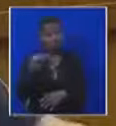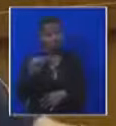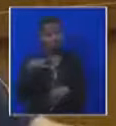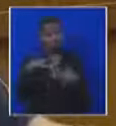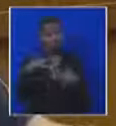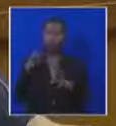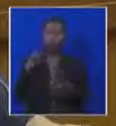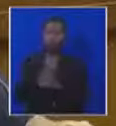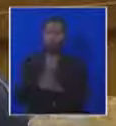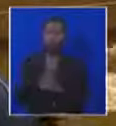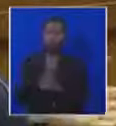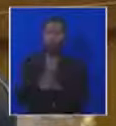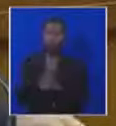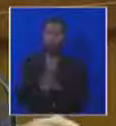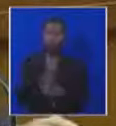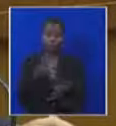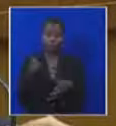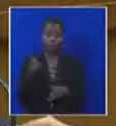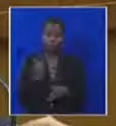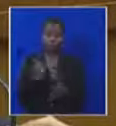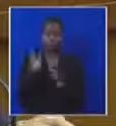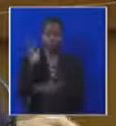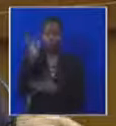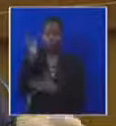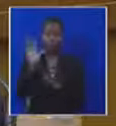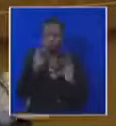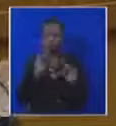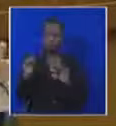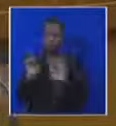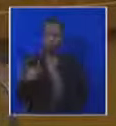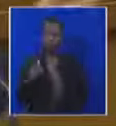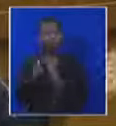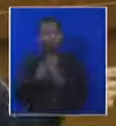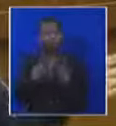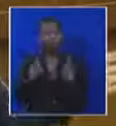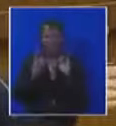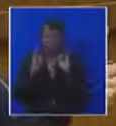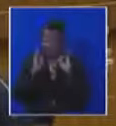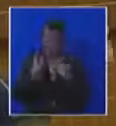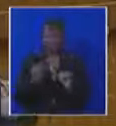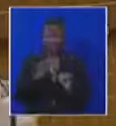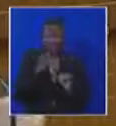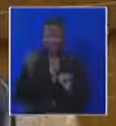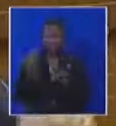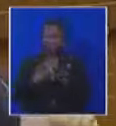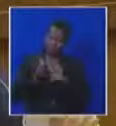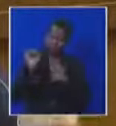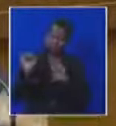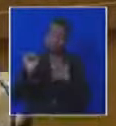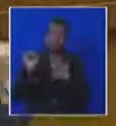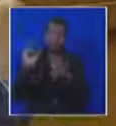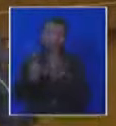out how he got appointed or why he's here. He came here with slogans, but you know things are getting really bad when you duff up your own slogans at the podium.